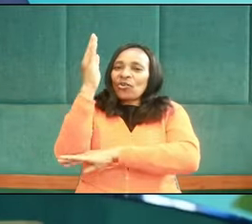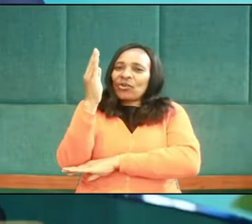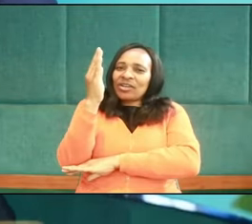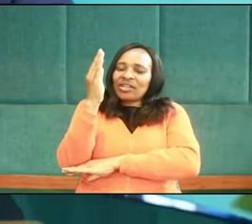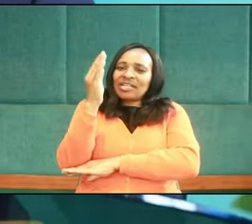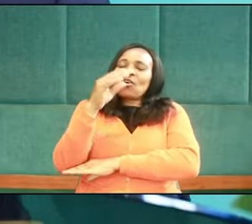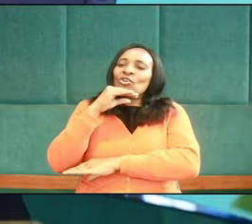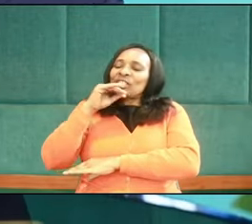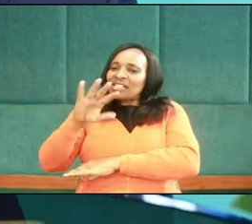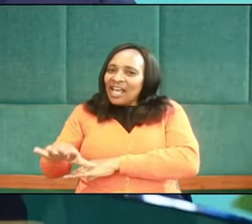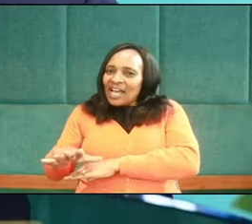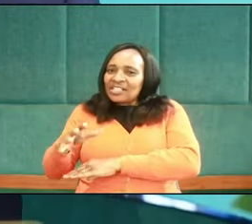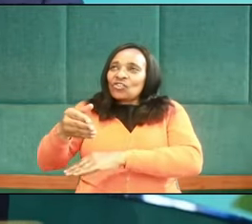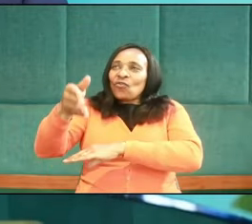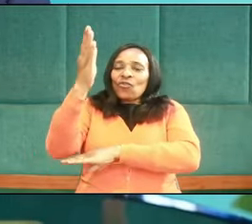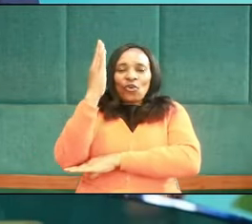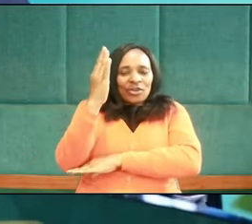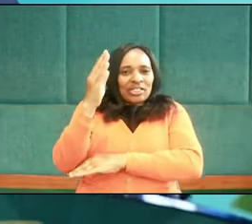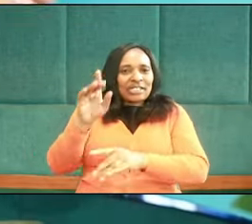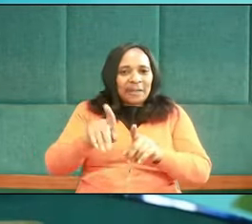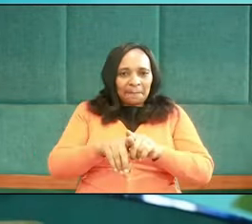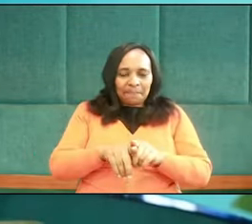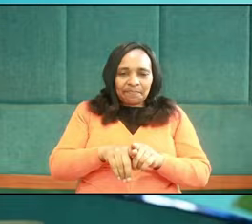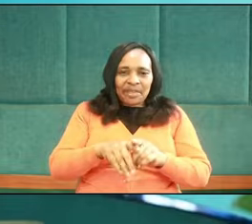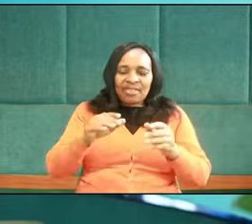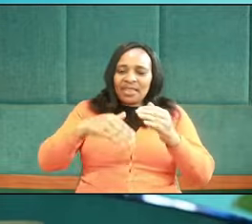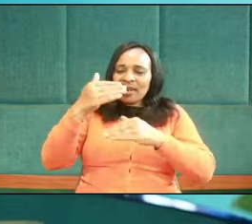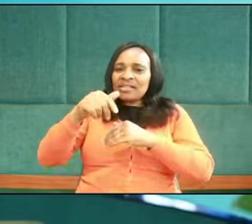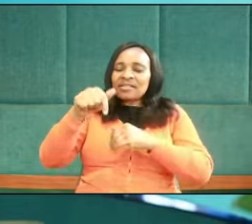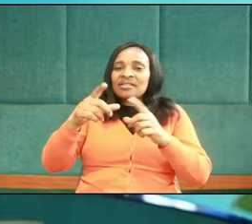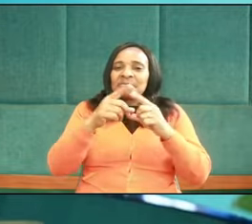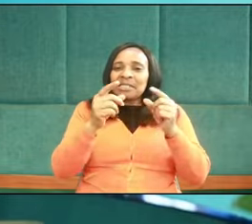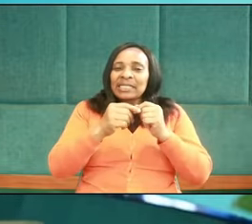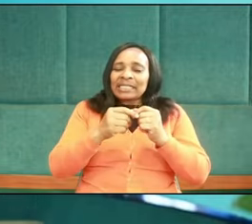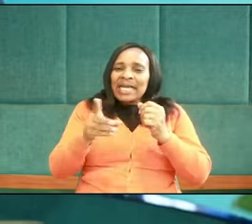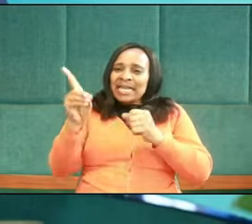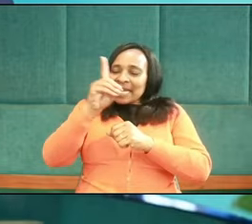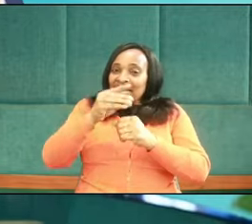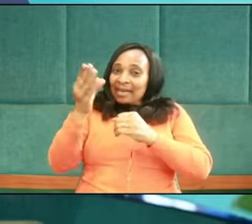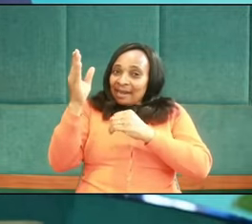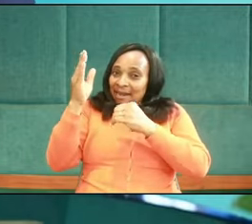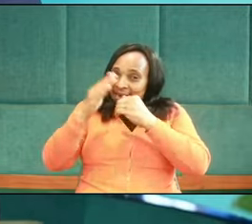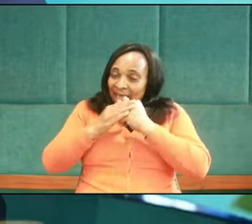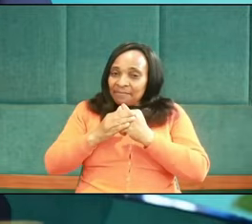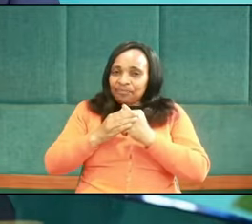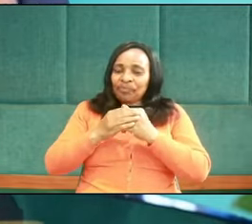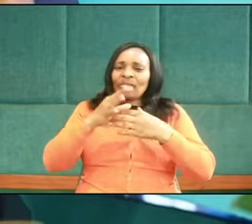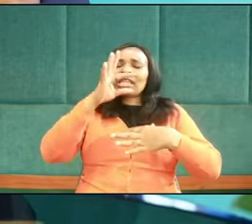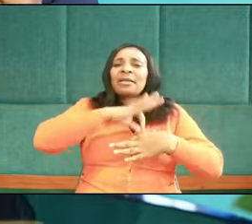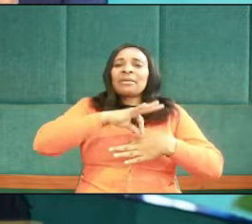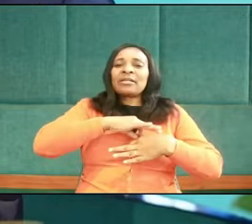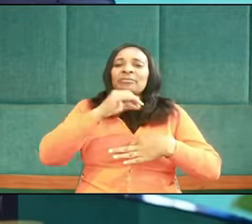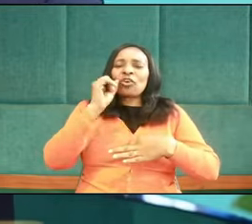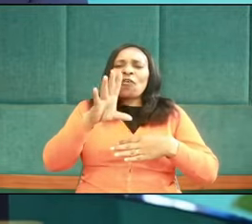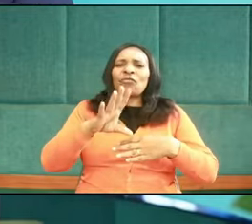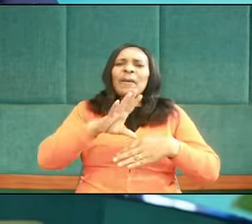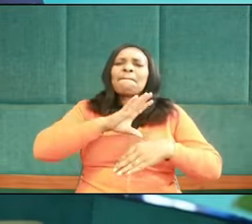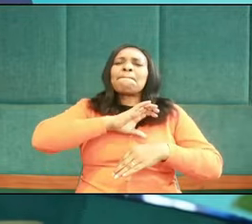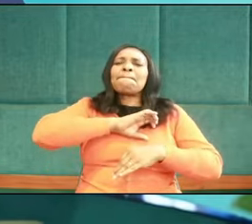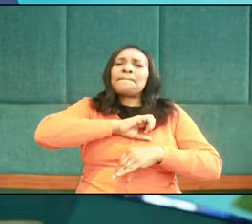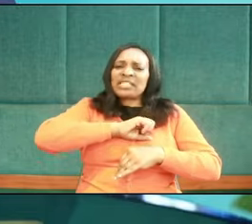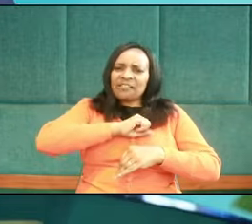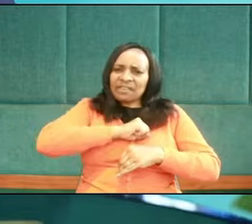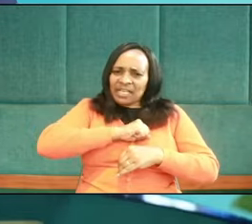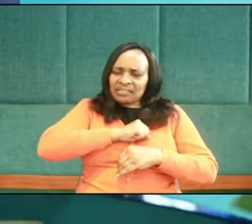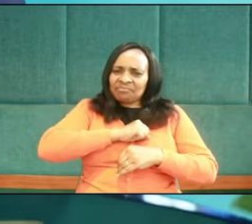or the sons of God. The next day's message, priority of persevering